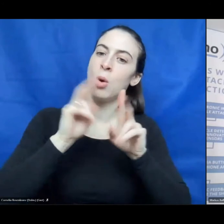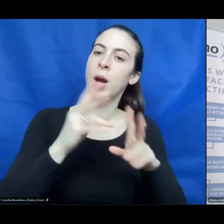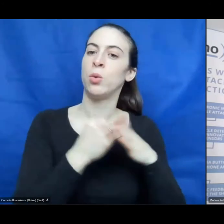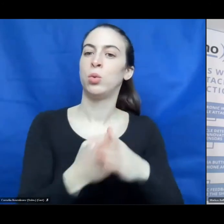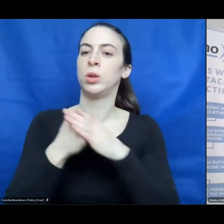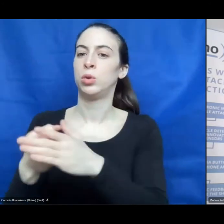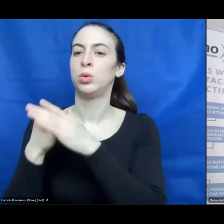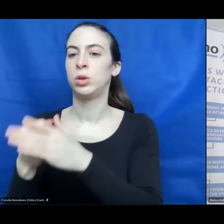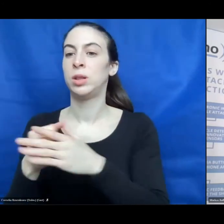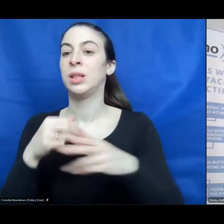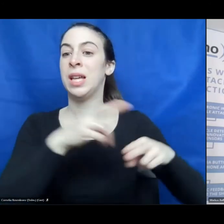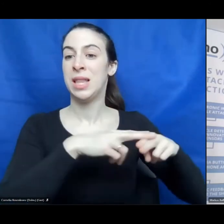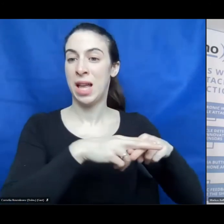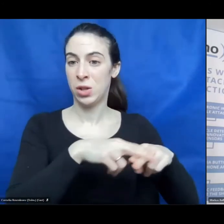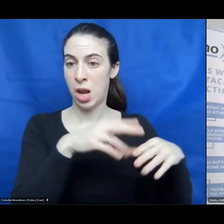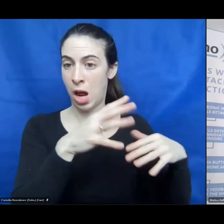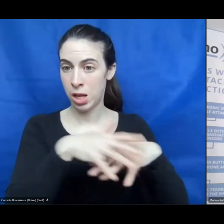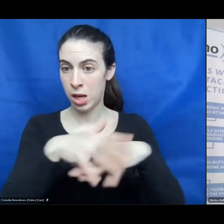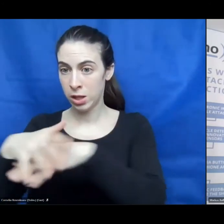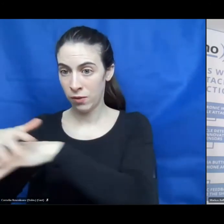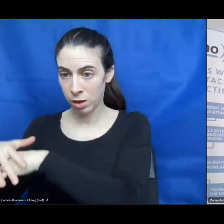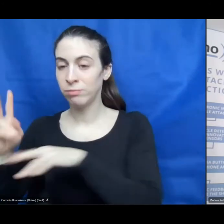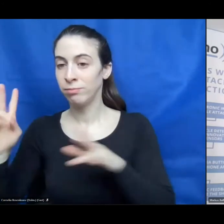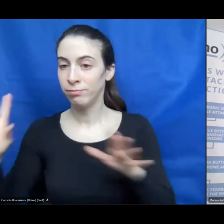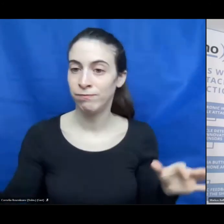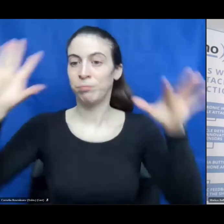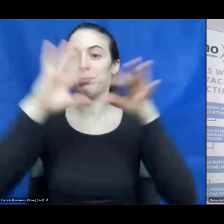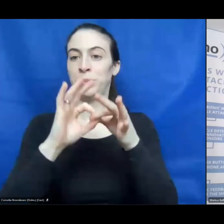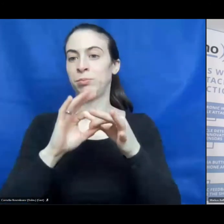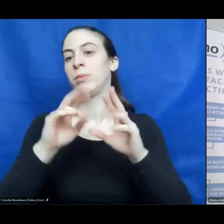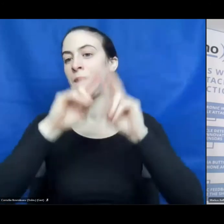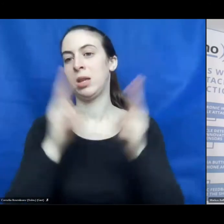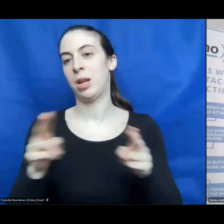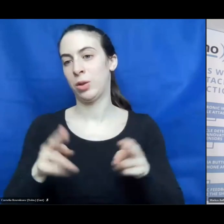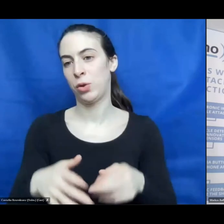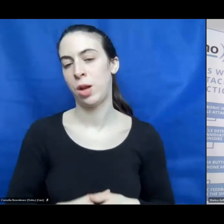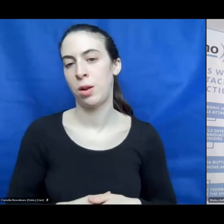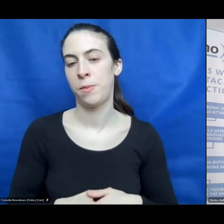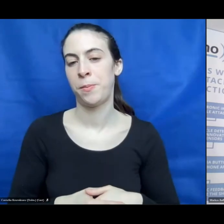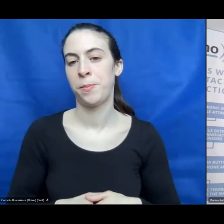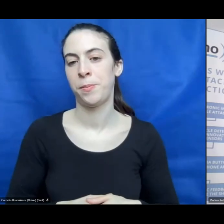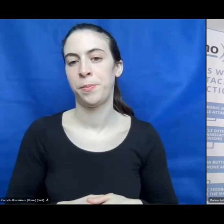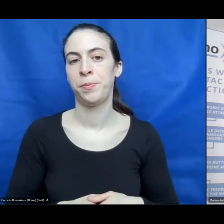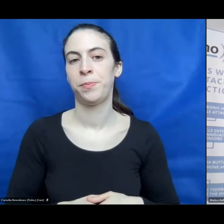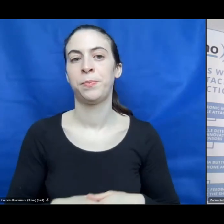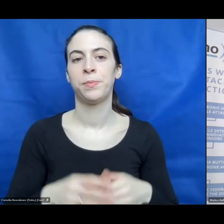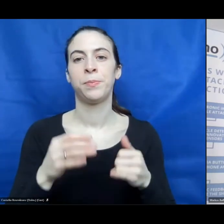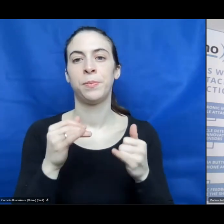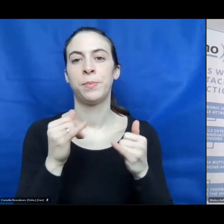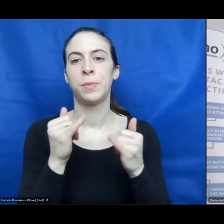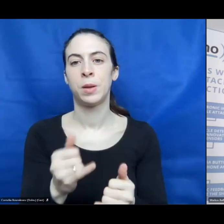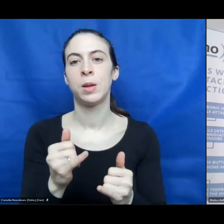networks to other people all over the world. So, let's go to the three main